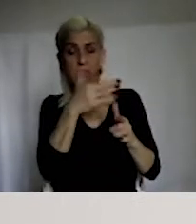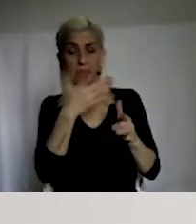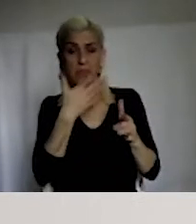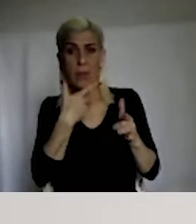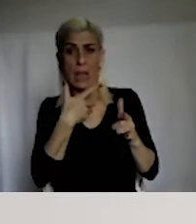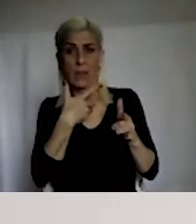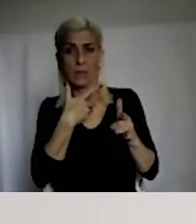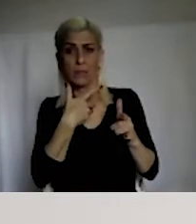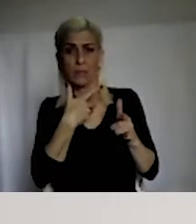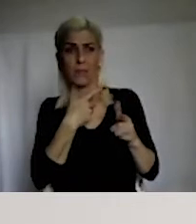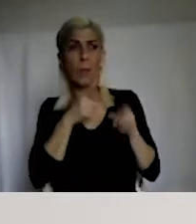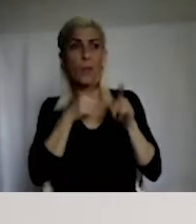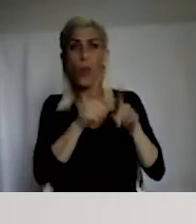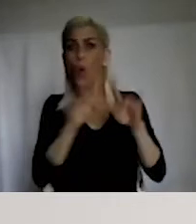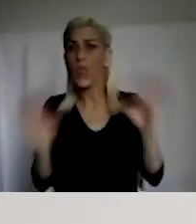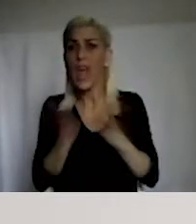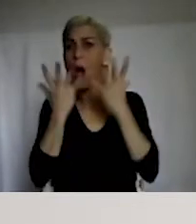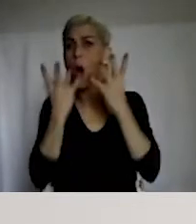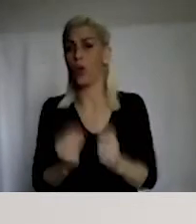hate speech.